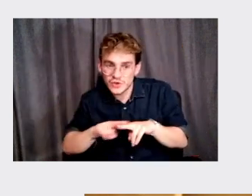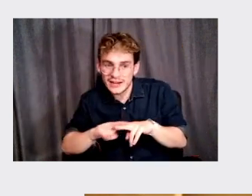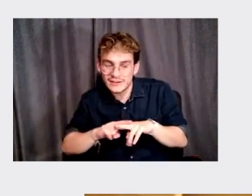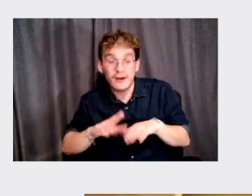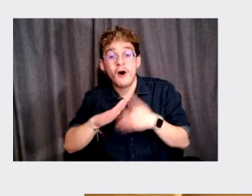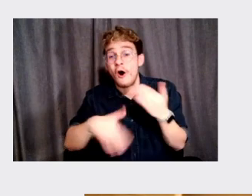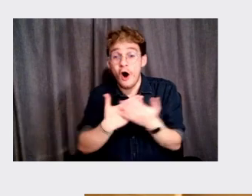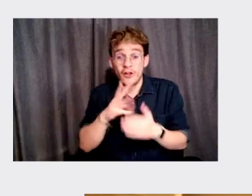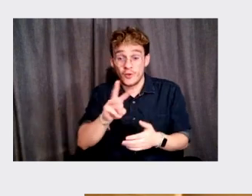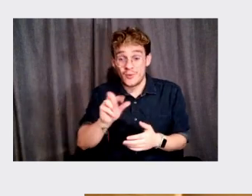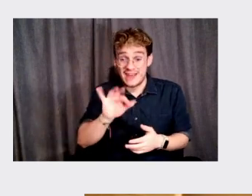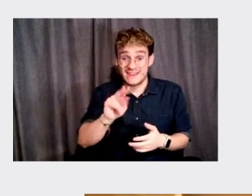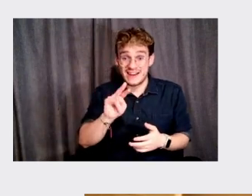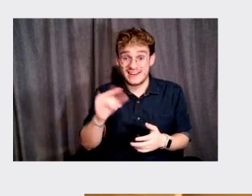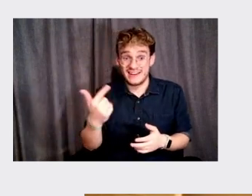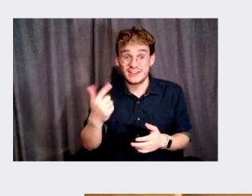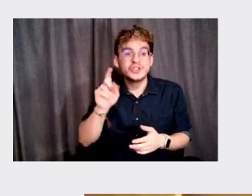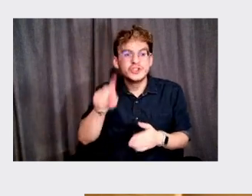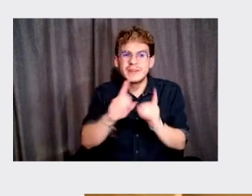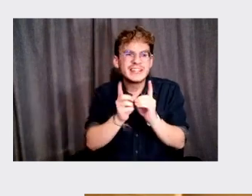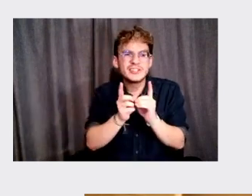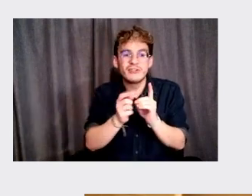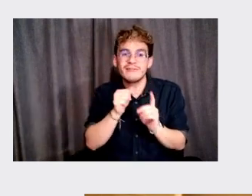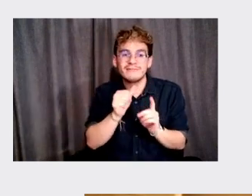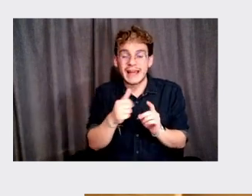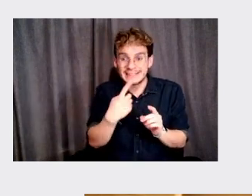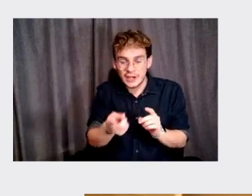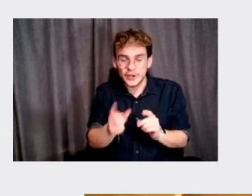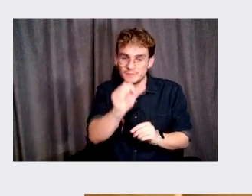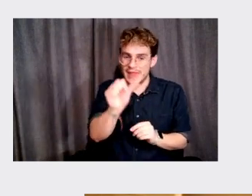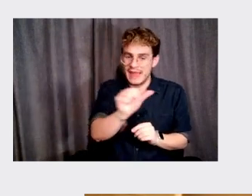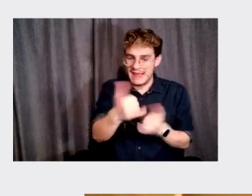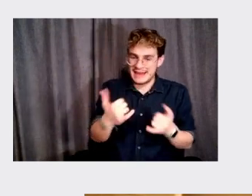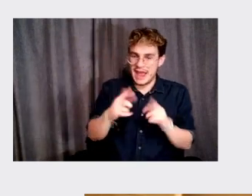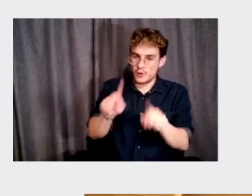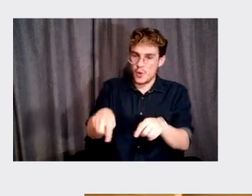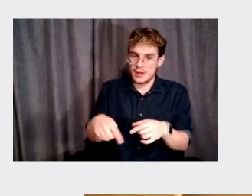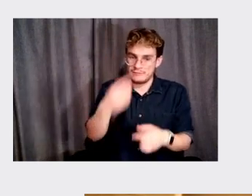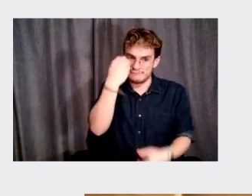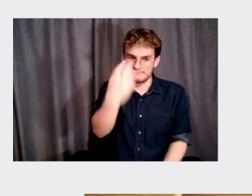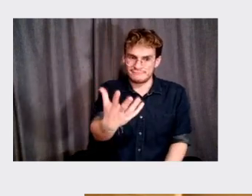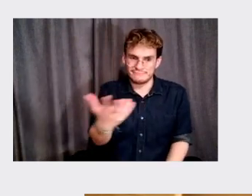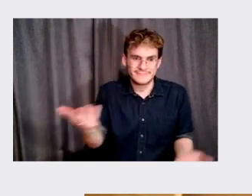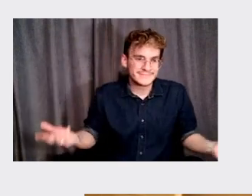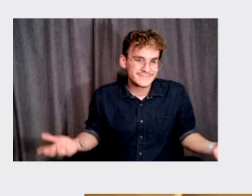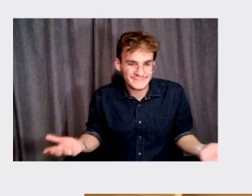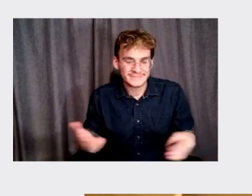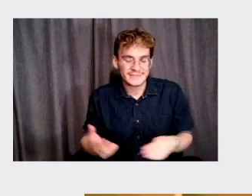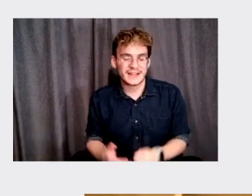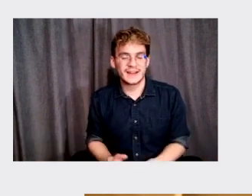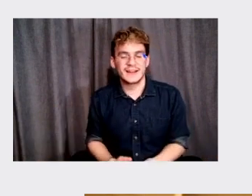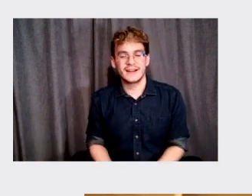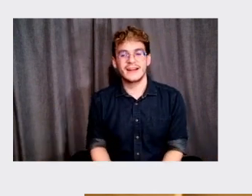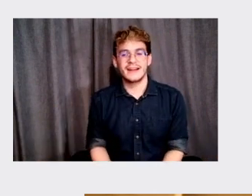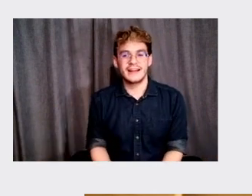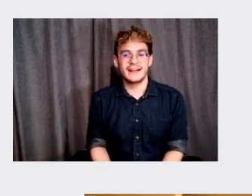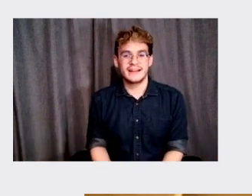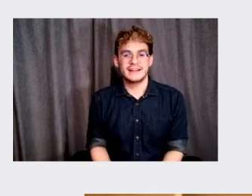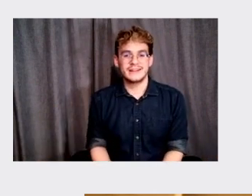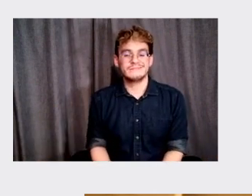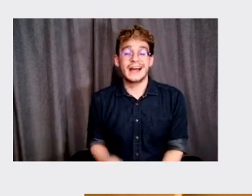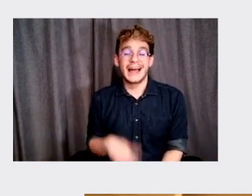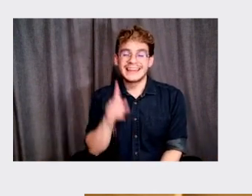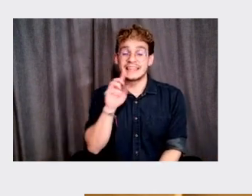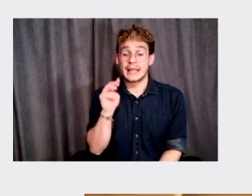wayfinding should actually be digital and tell you that the A train is running here. Right. Um, and, and I think